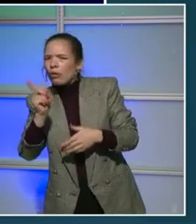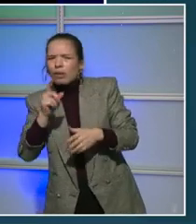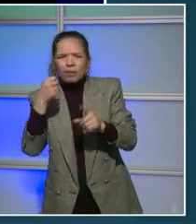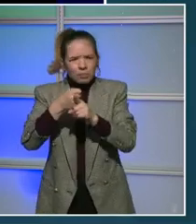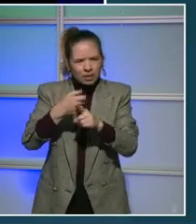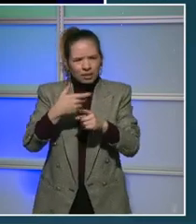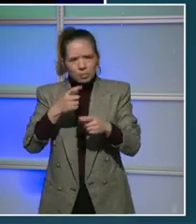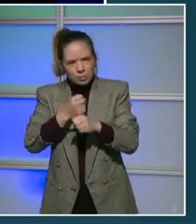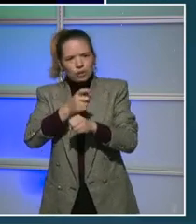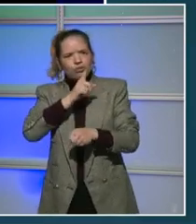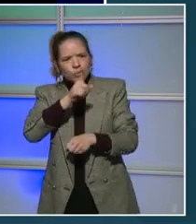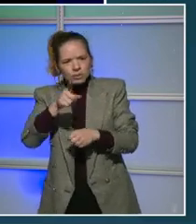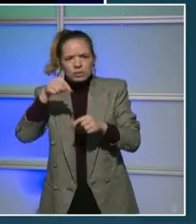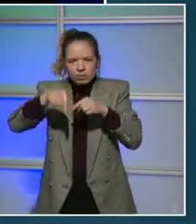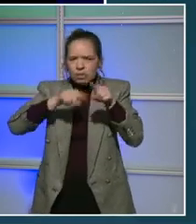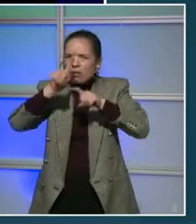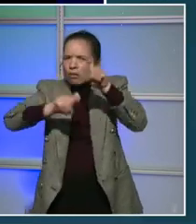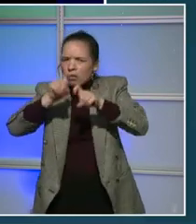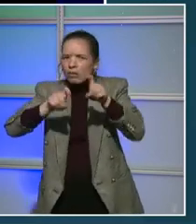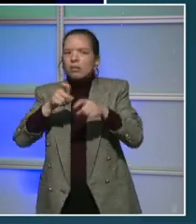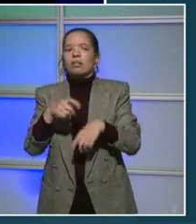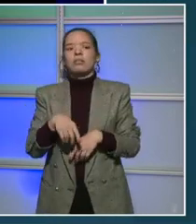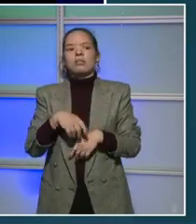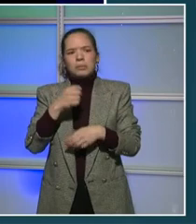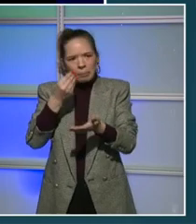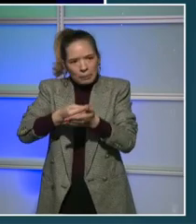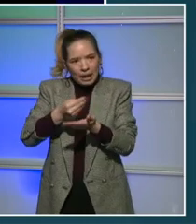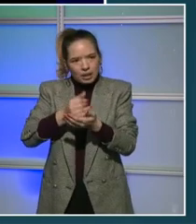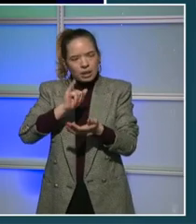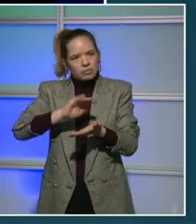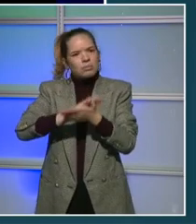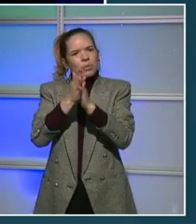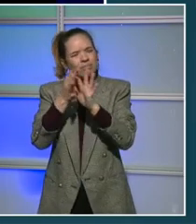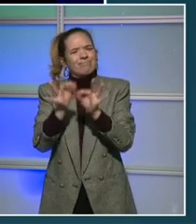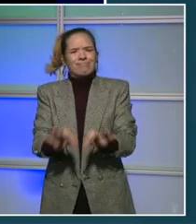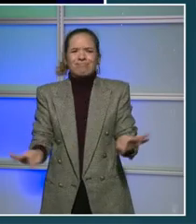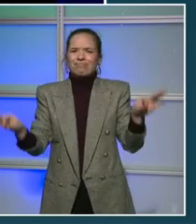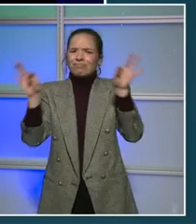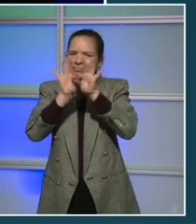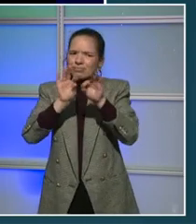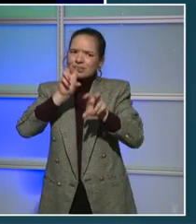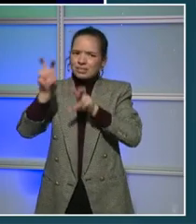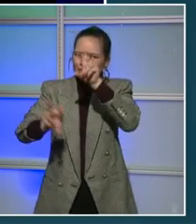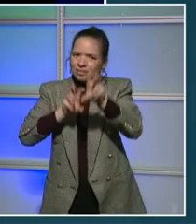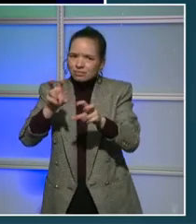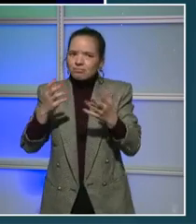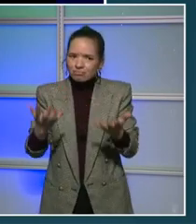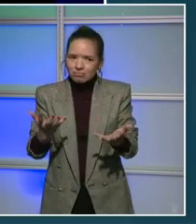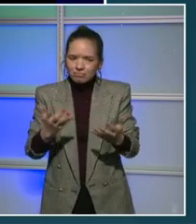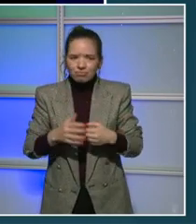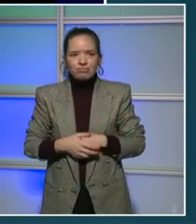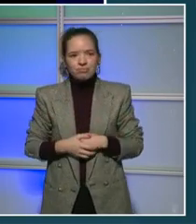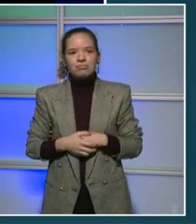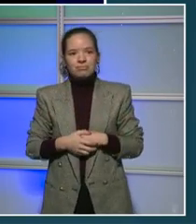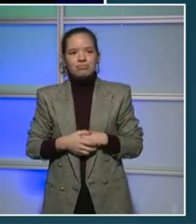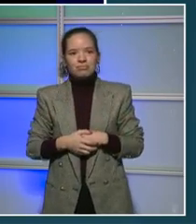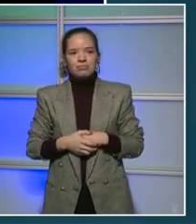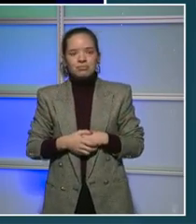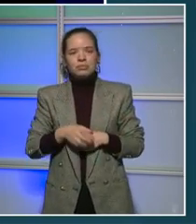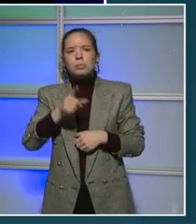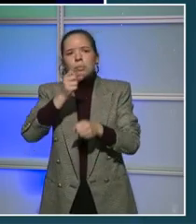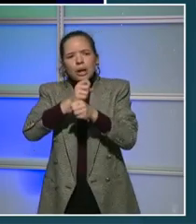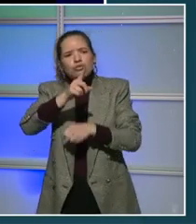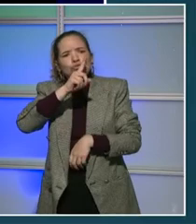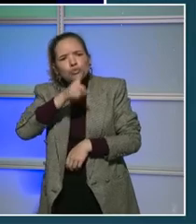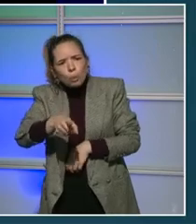what we're going to do over the next several years with the proposal that I'm sending to the council is make up for that